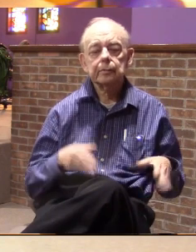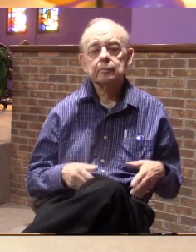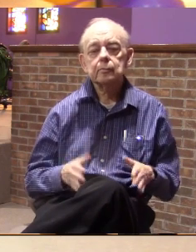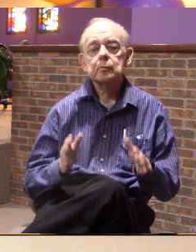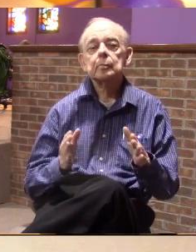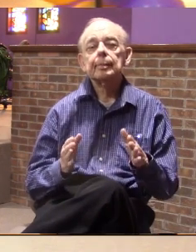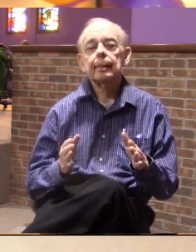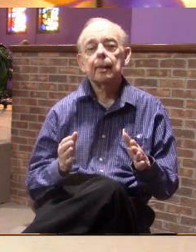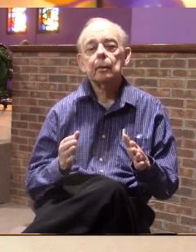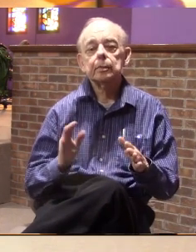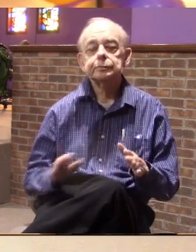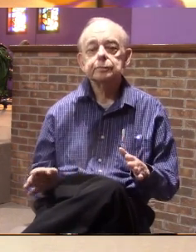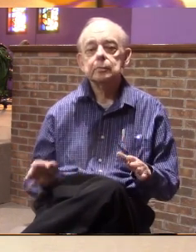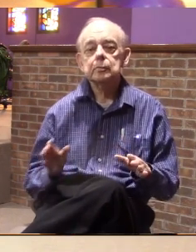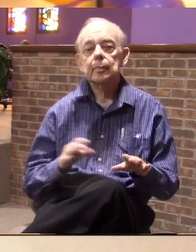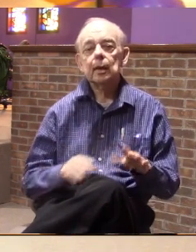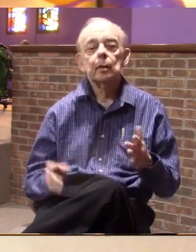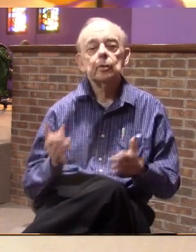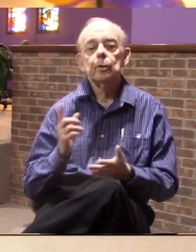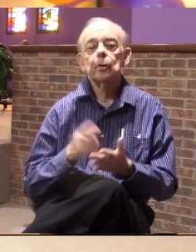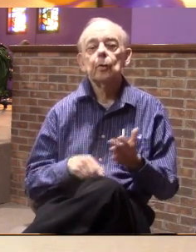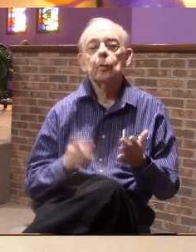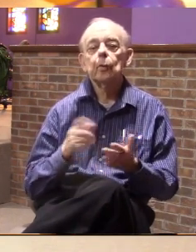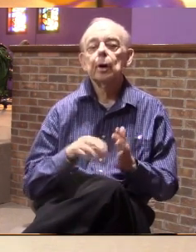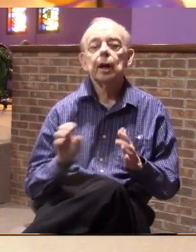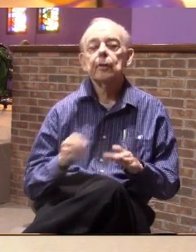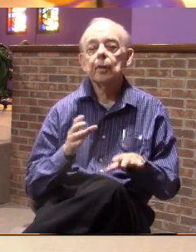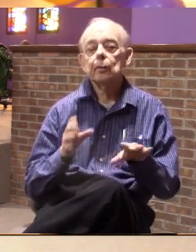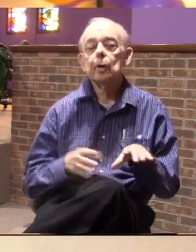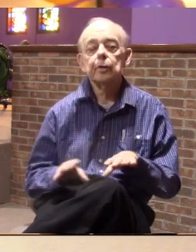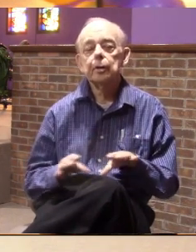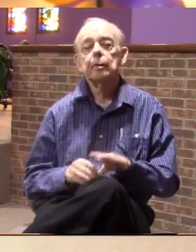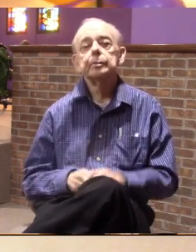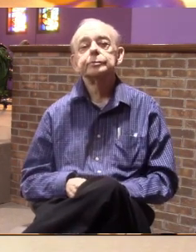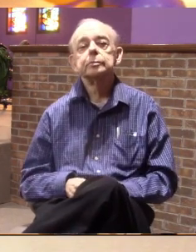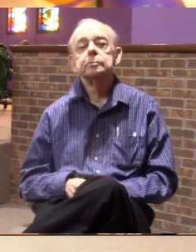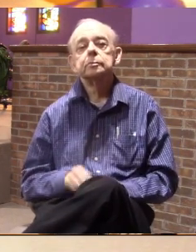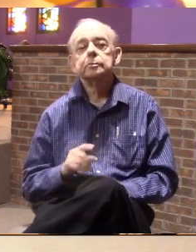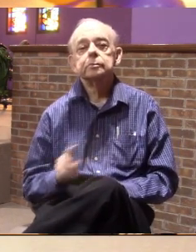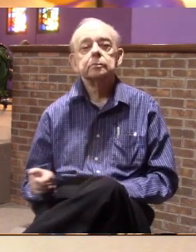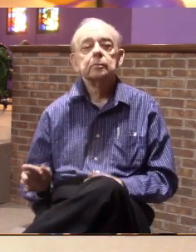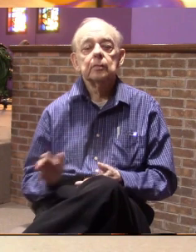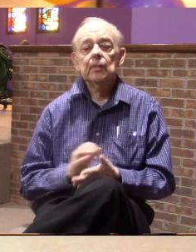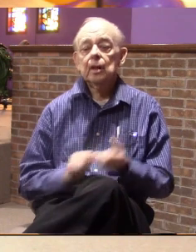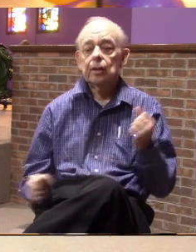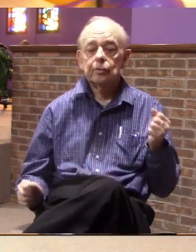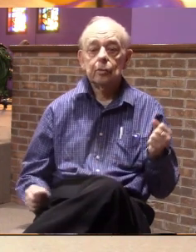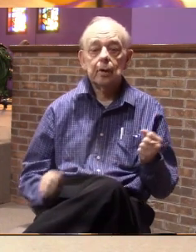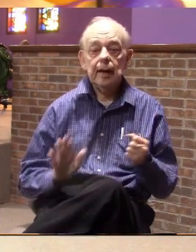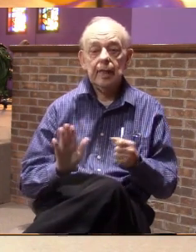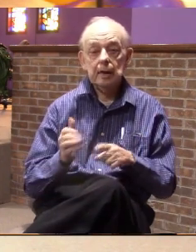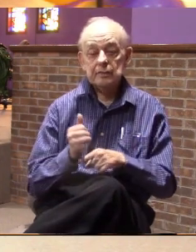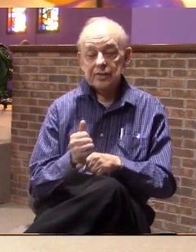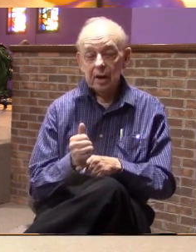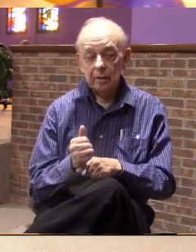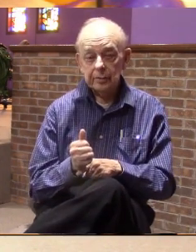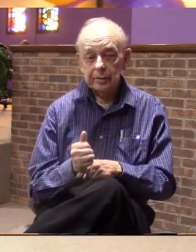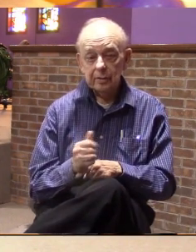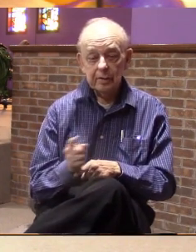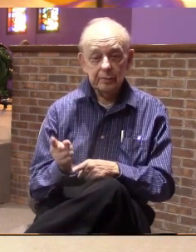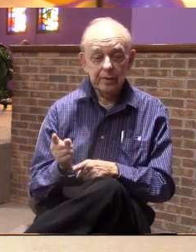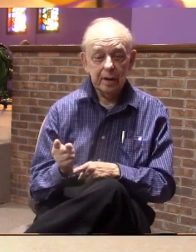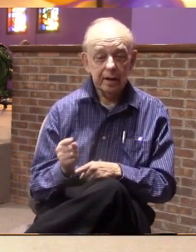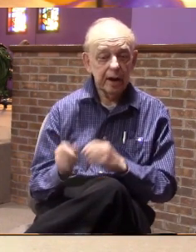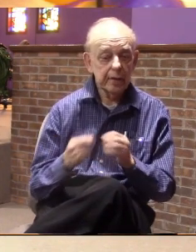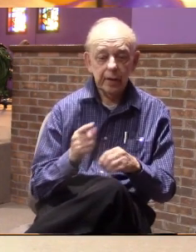allow children to do whatever they want to do, they destroy themselves and everything